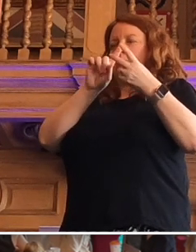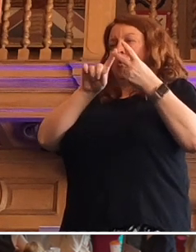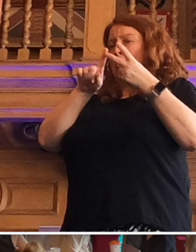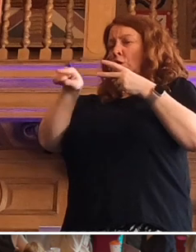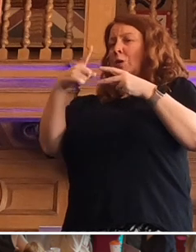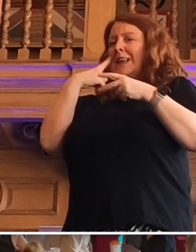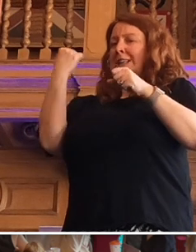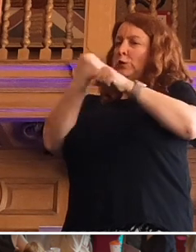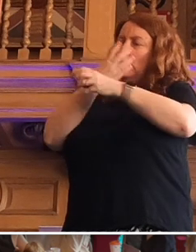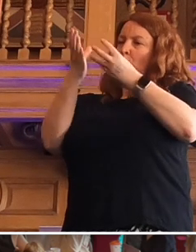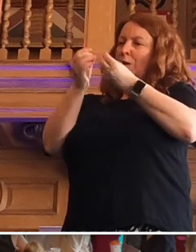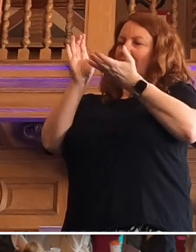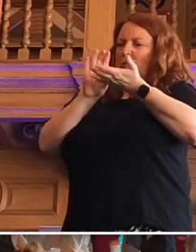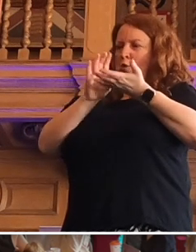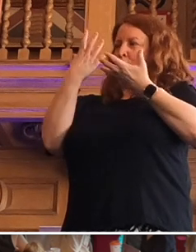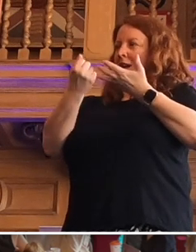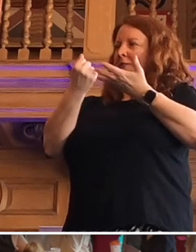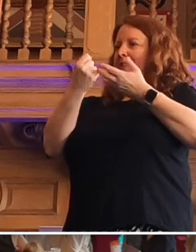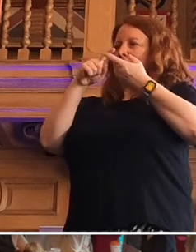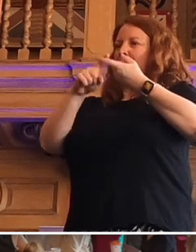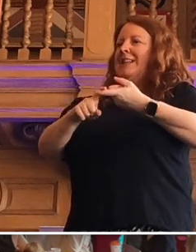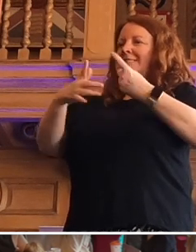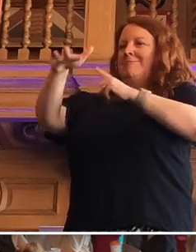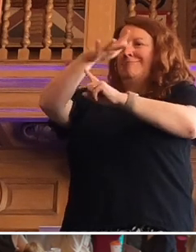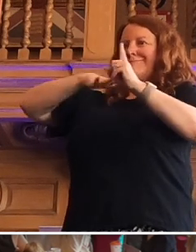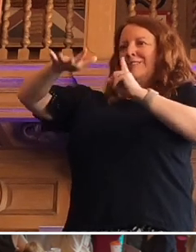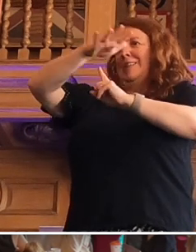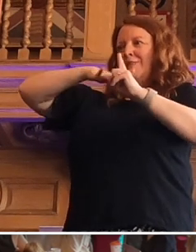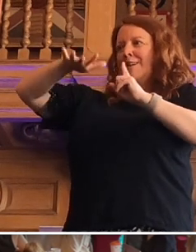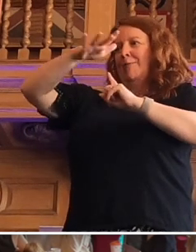do with what you have depends a great deal on the environment.